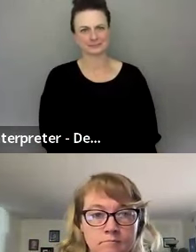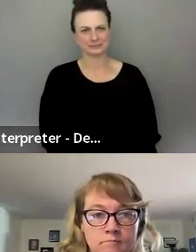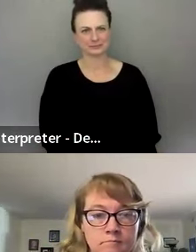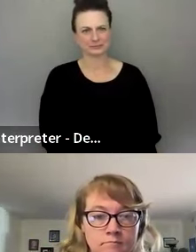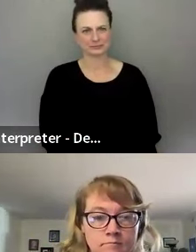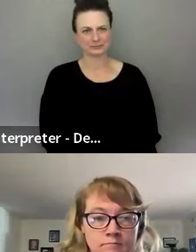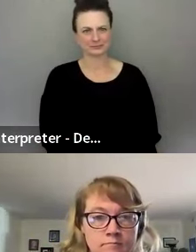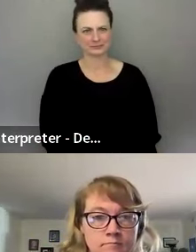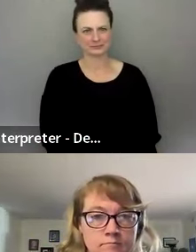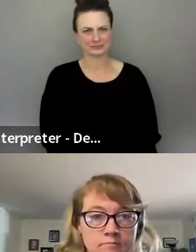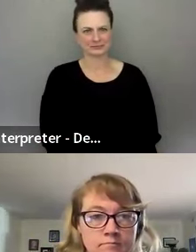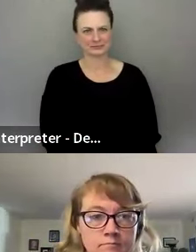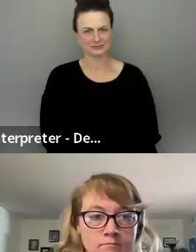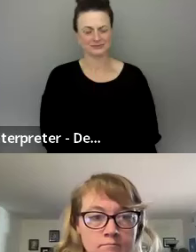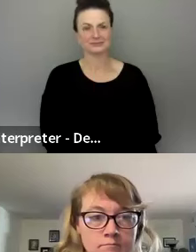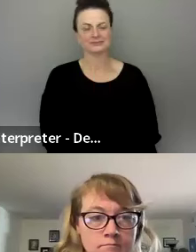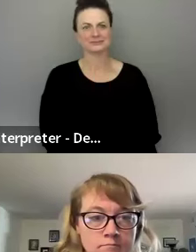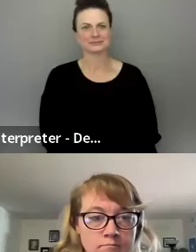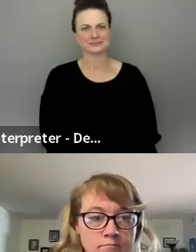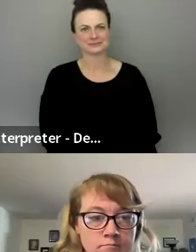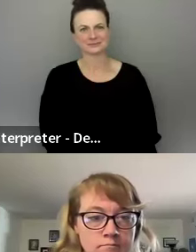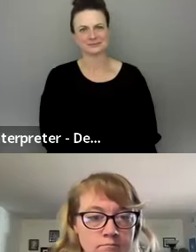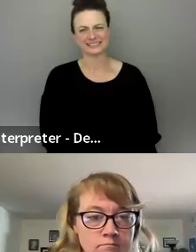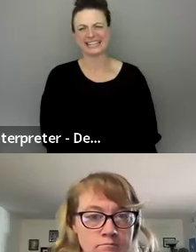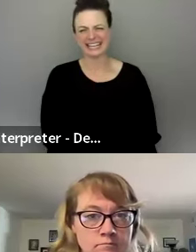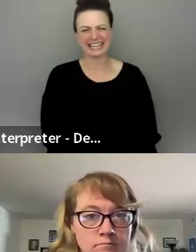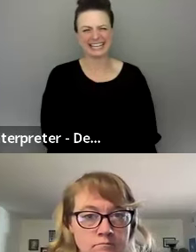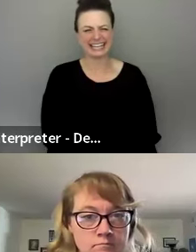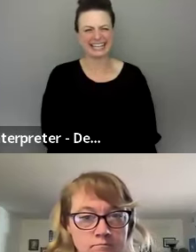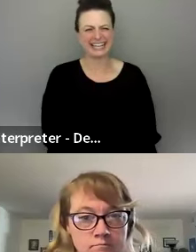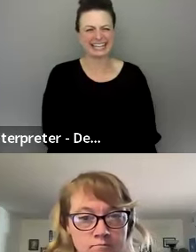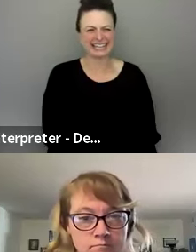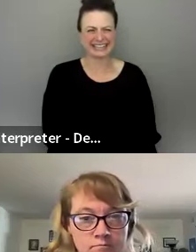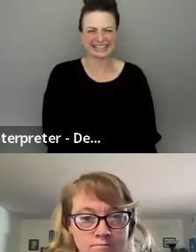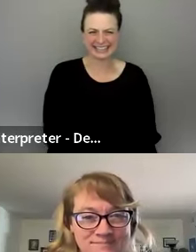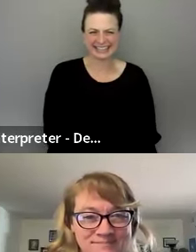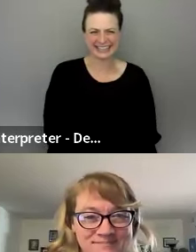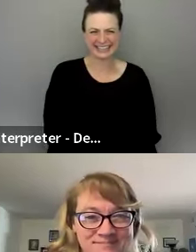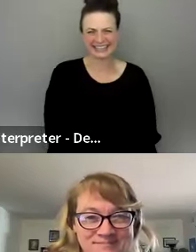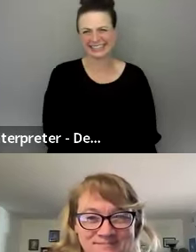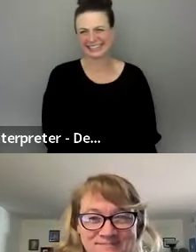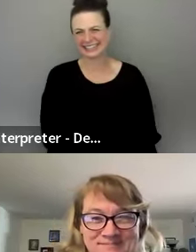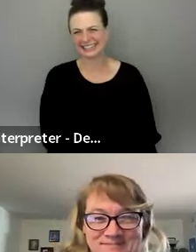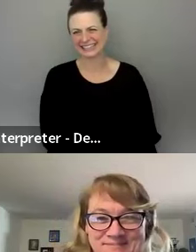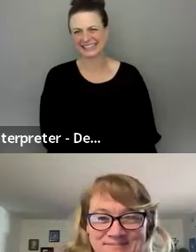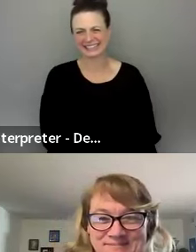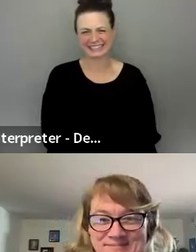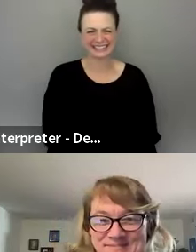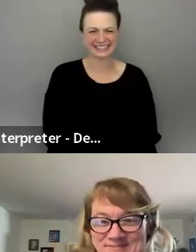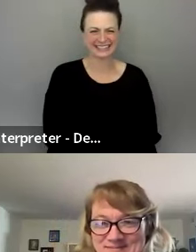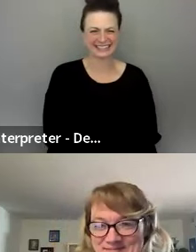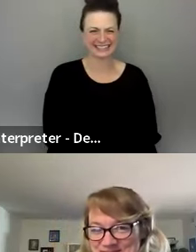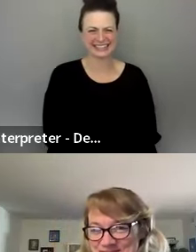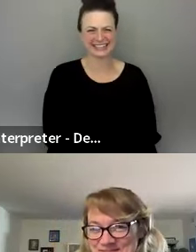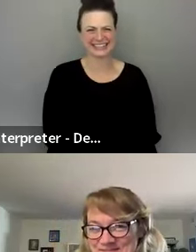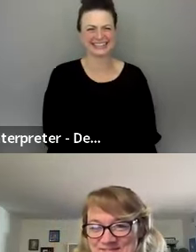Uh, September 30th at 11 59 PM. Feel free to post. Jay said, okay, well,